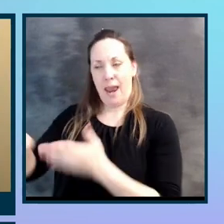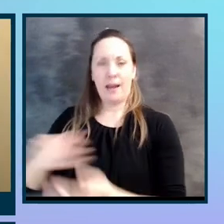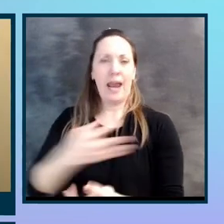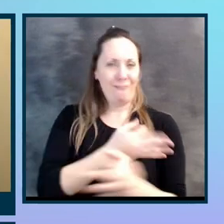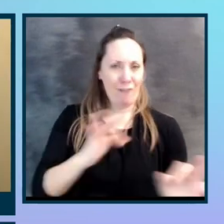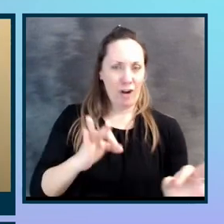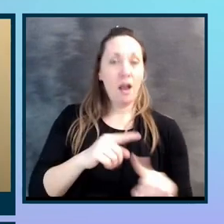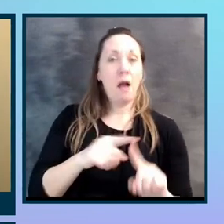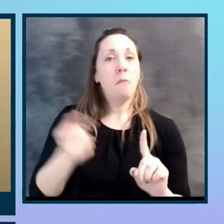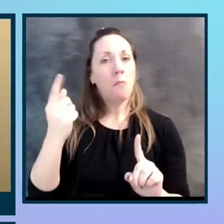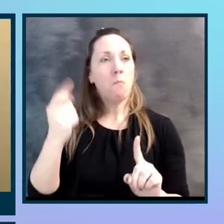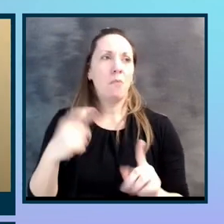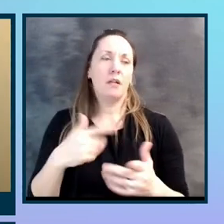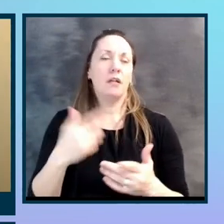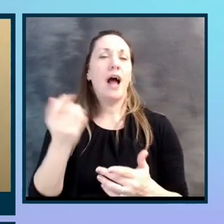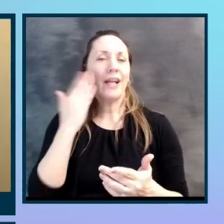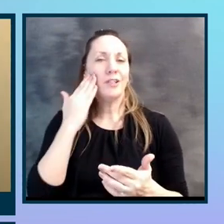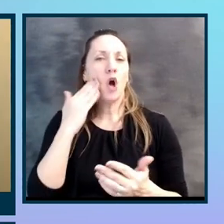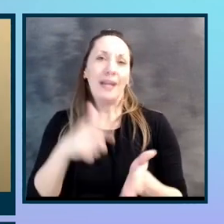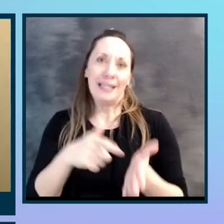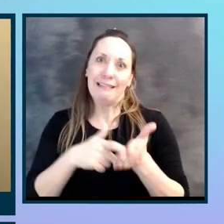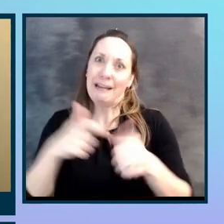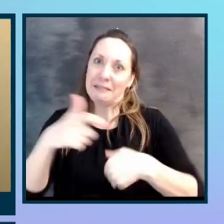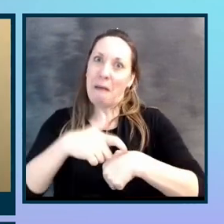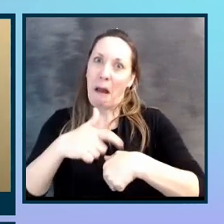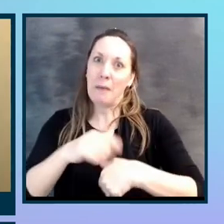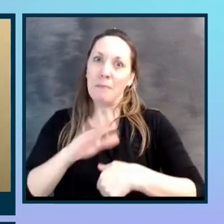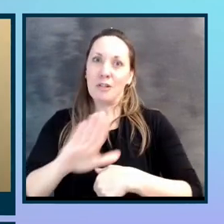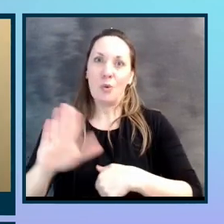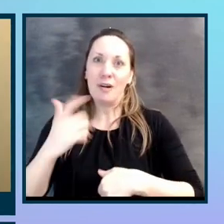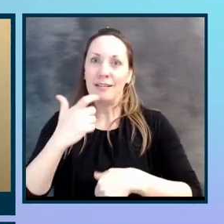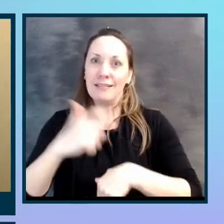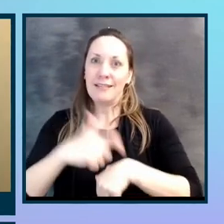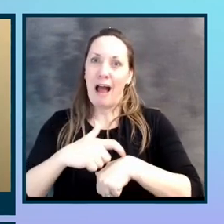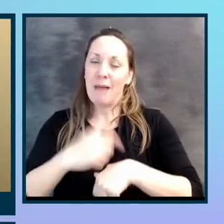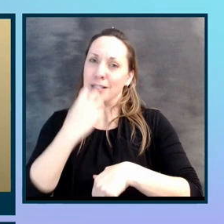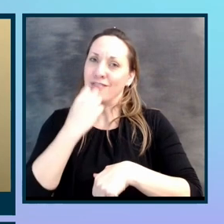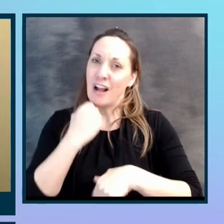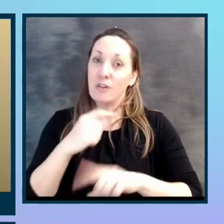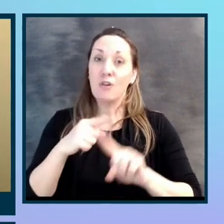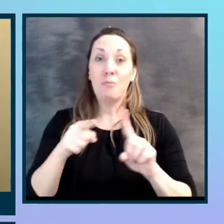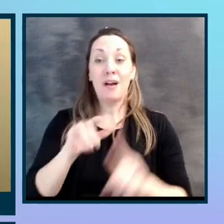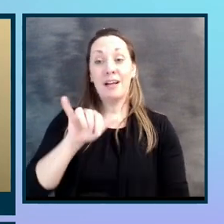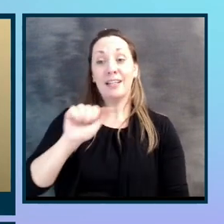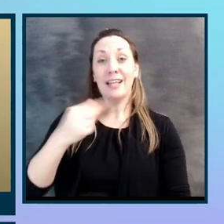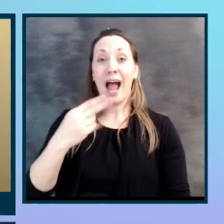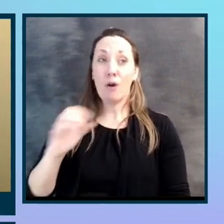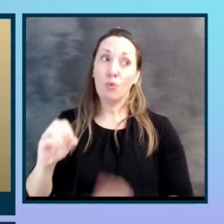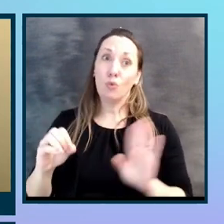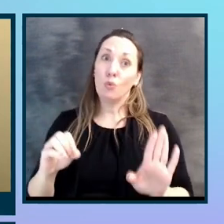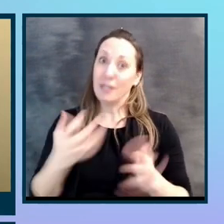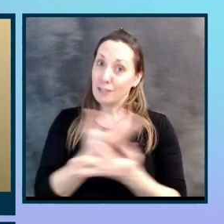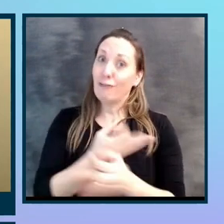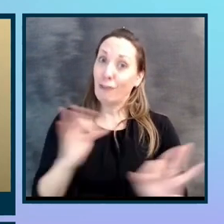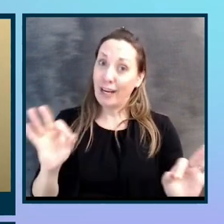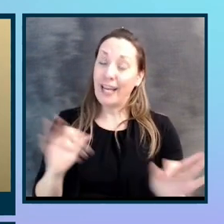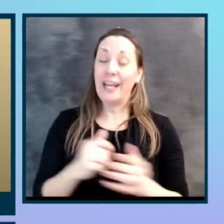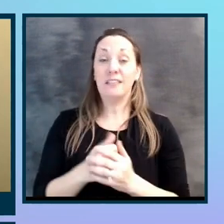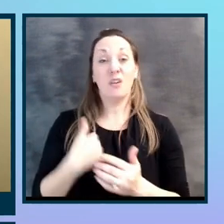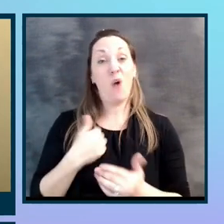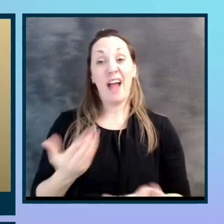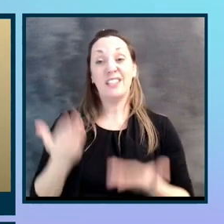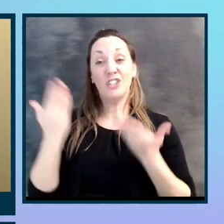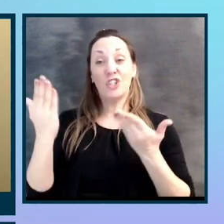time. Obviously everybody's time is valuable, but Yahoo does, you know, it's completely free for you to get started and everything. And, uh, I suggest